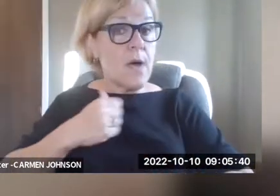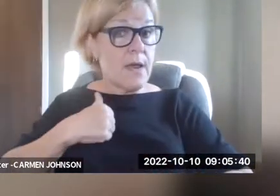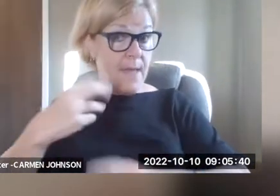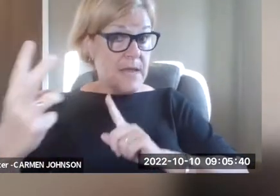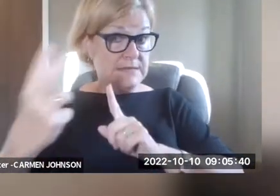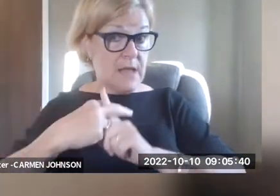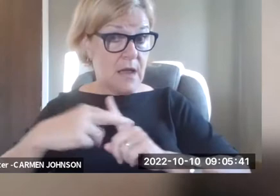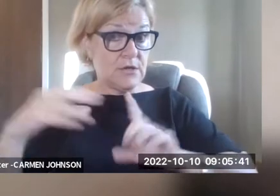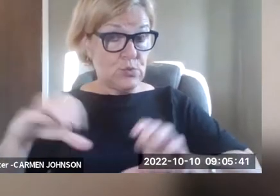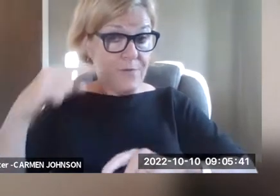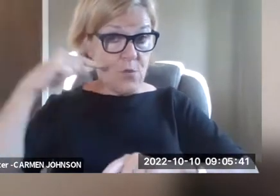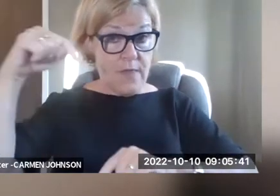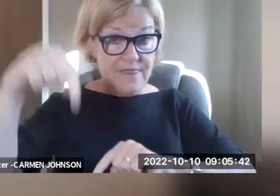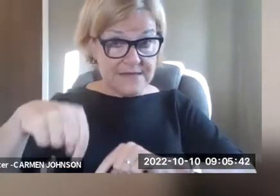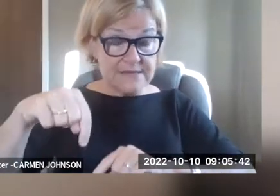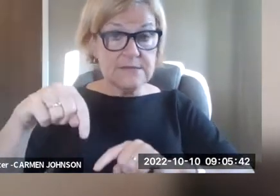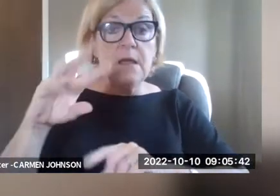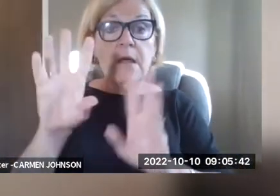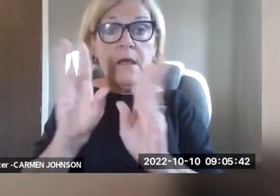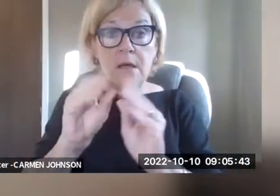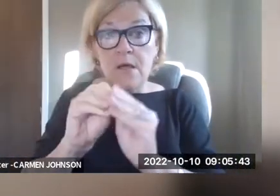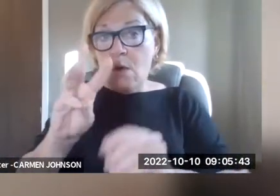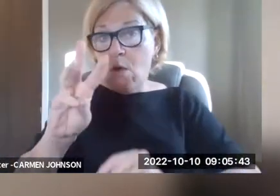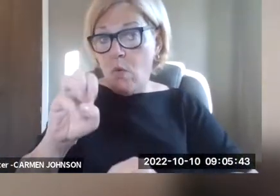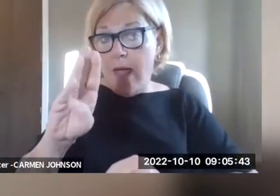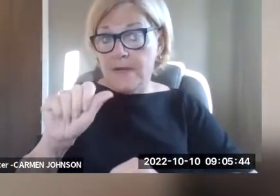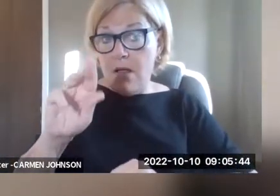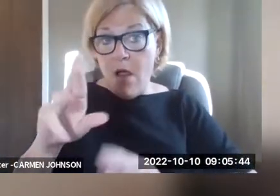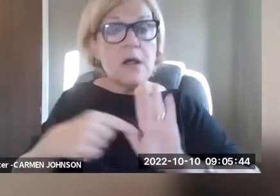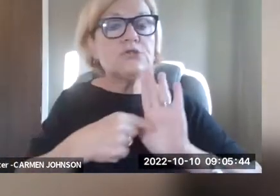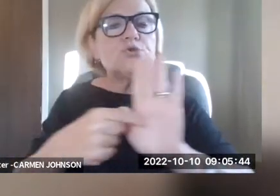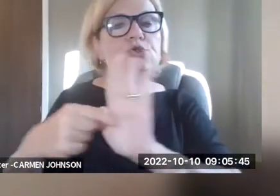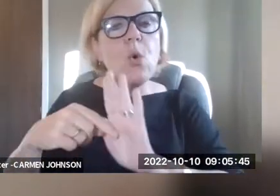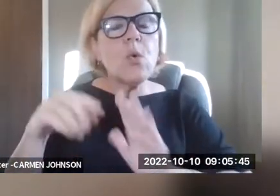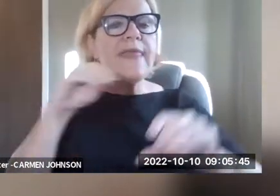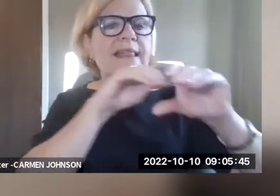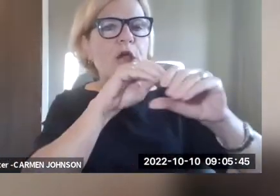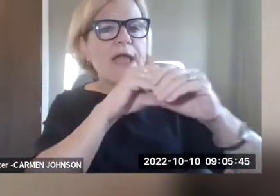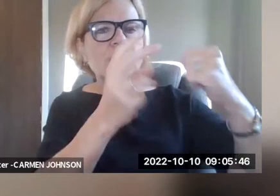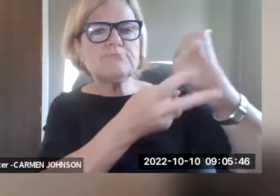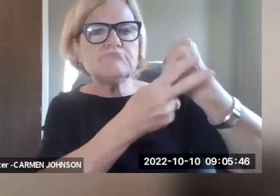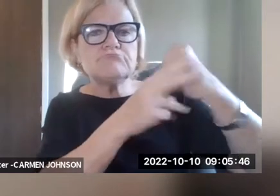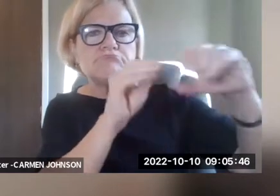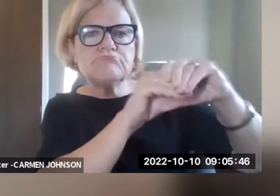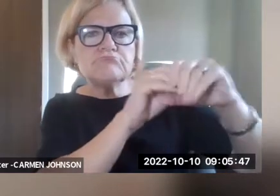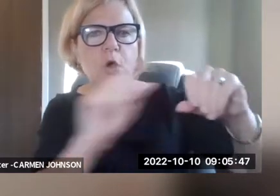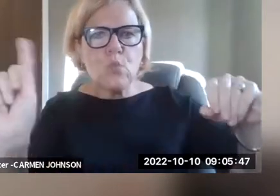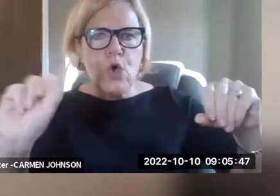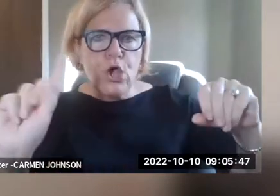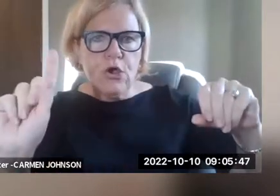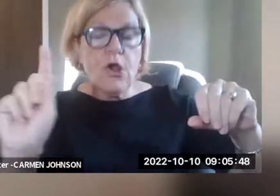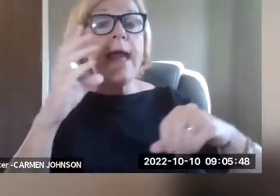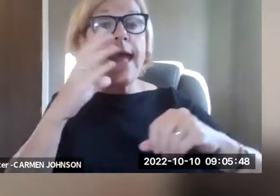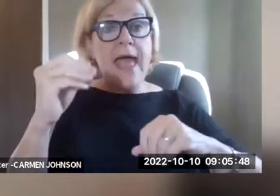hard of hearing, blind, and low vision folks behind bars. So what I'm assigned to do in this webinar